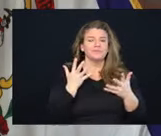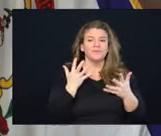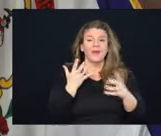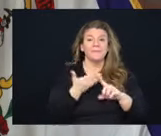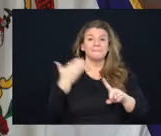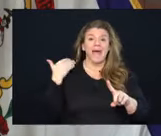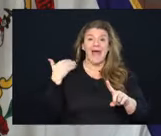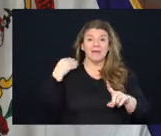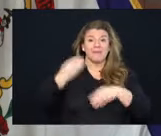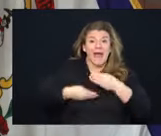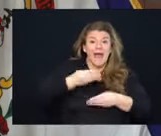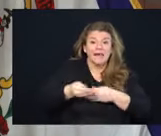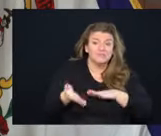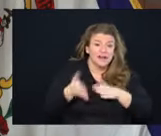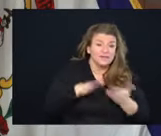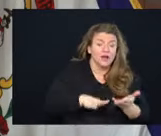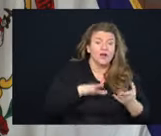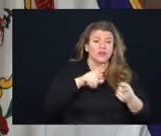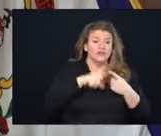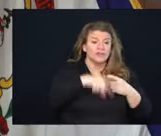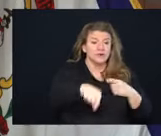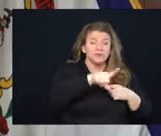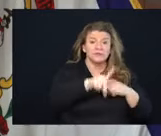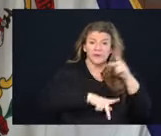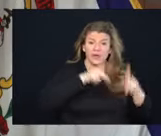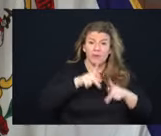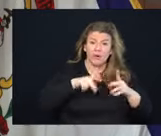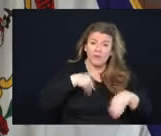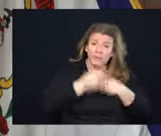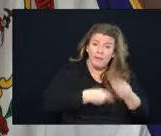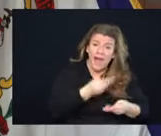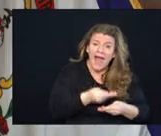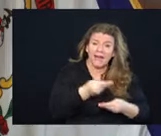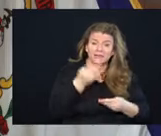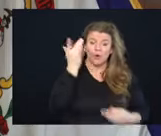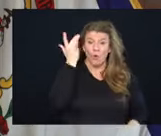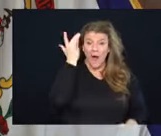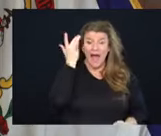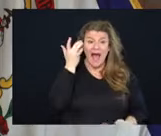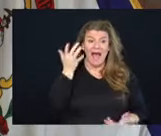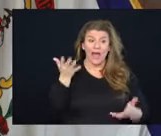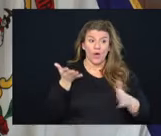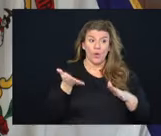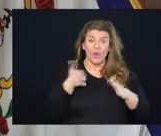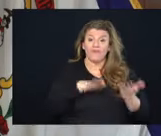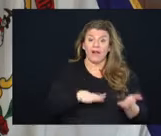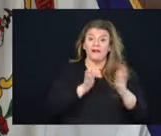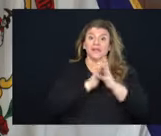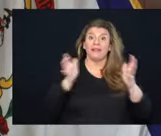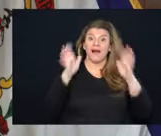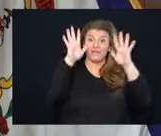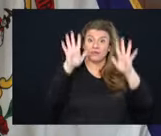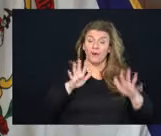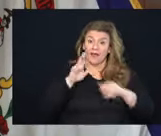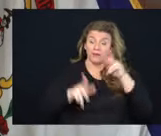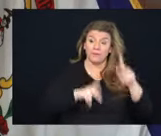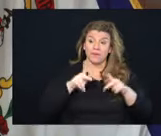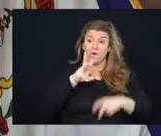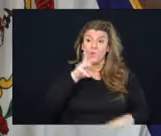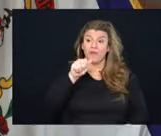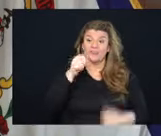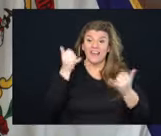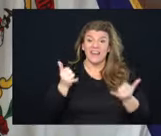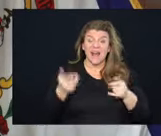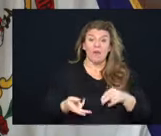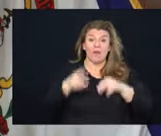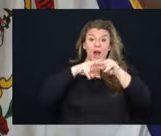pass ons in every way to these people because because we've lost a lot of great people in West Virginia. Now we're up to